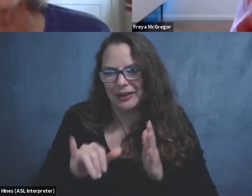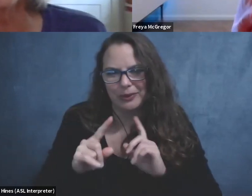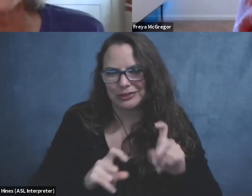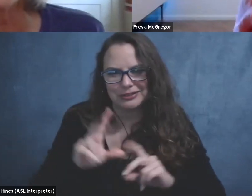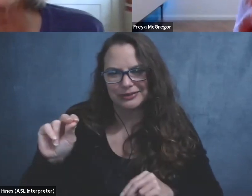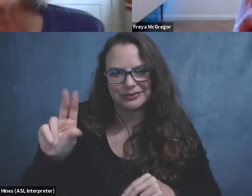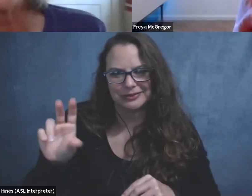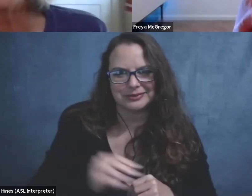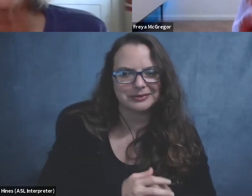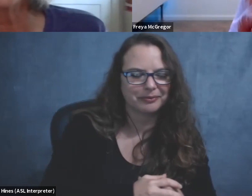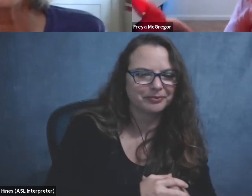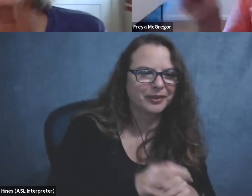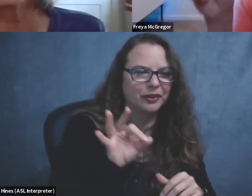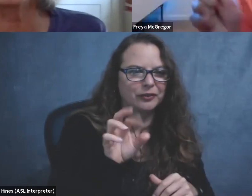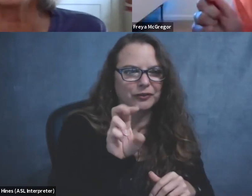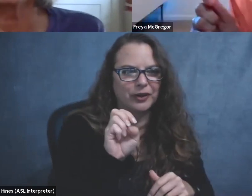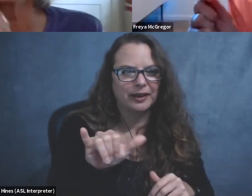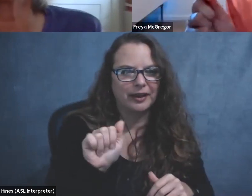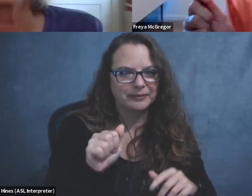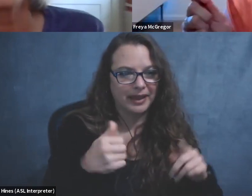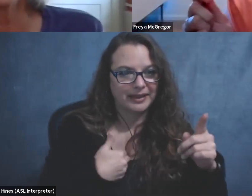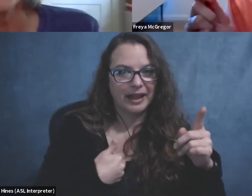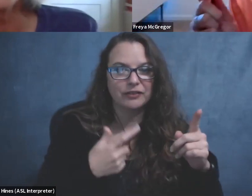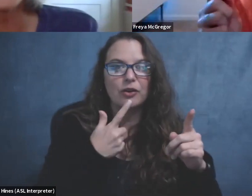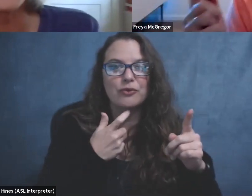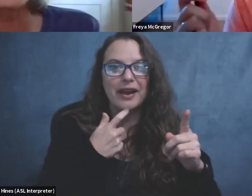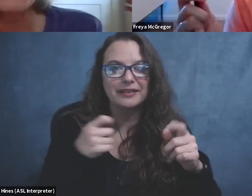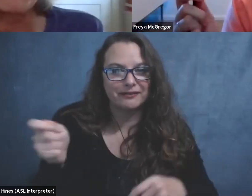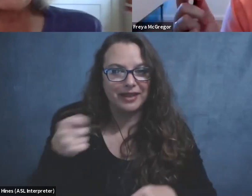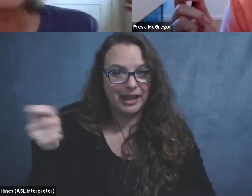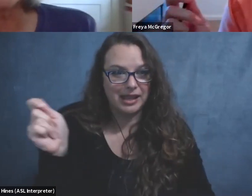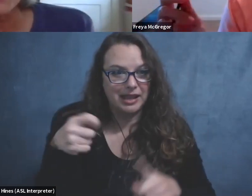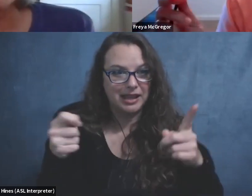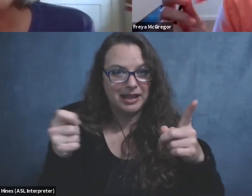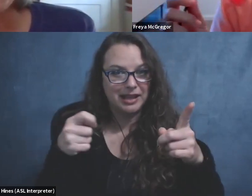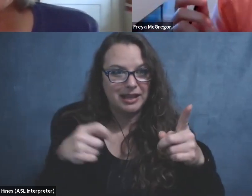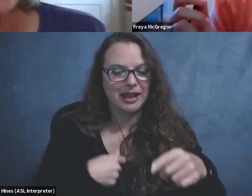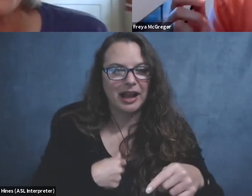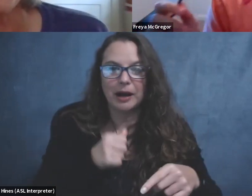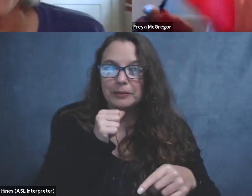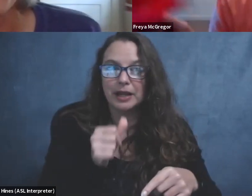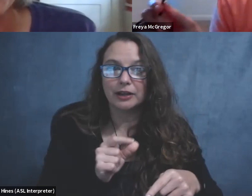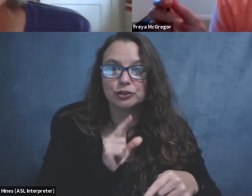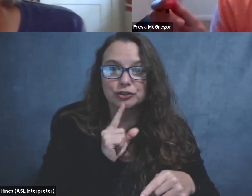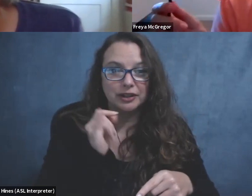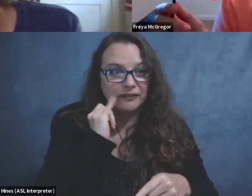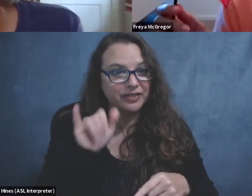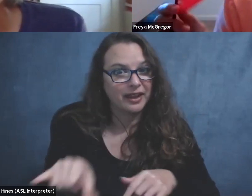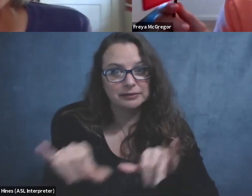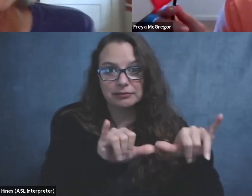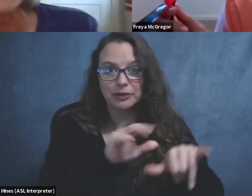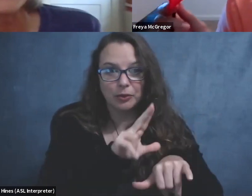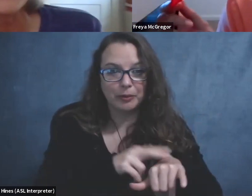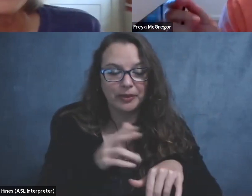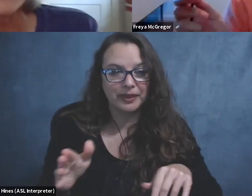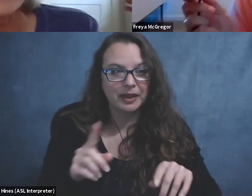Yeah. And so I have with me a red flag. Um, I'm not sure that this is a standard thing, but my sister used to